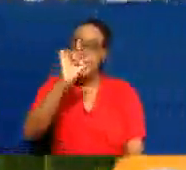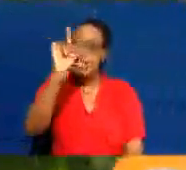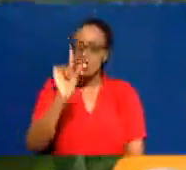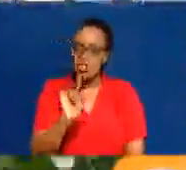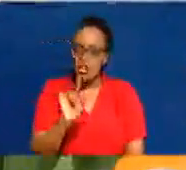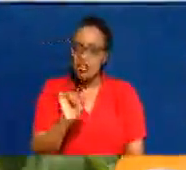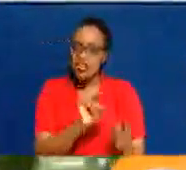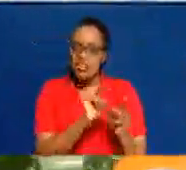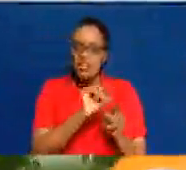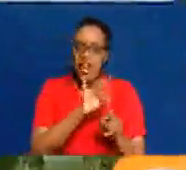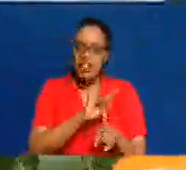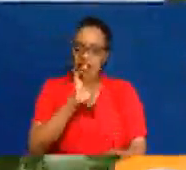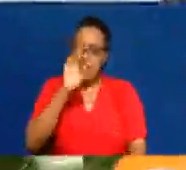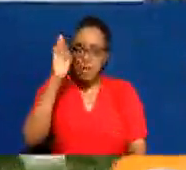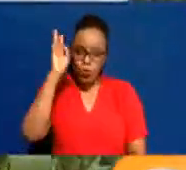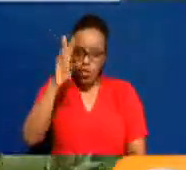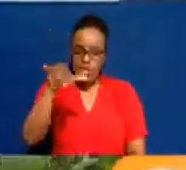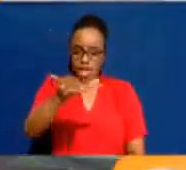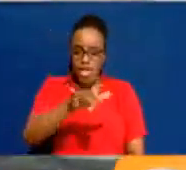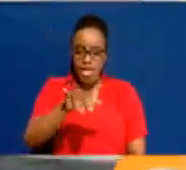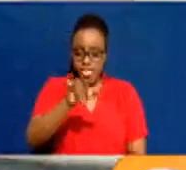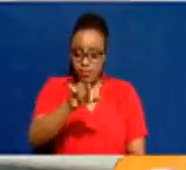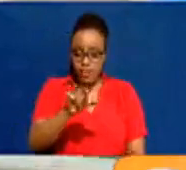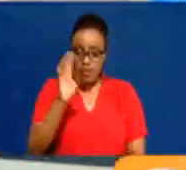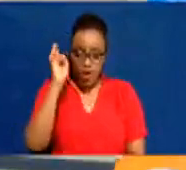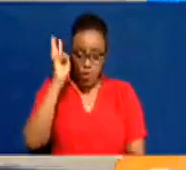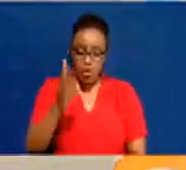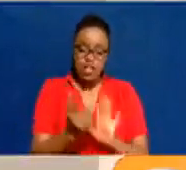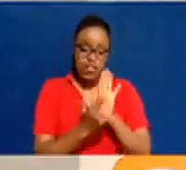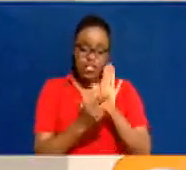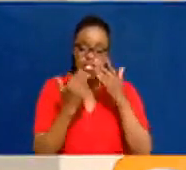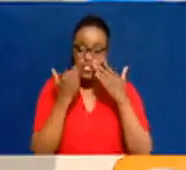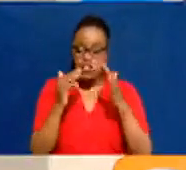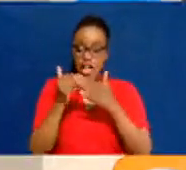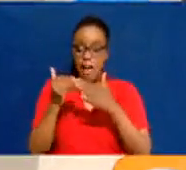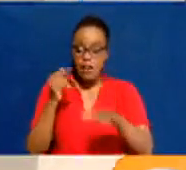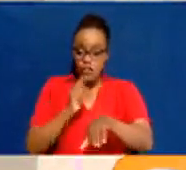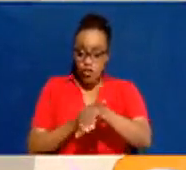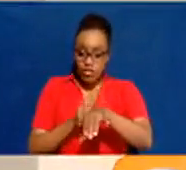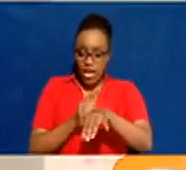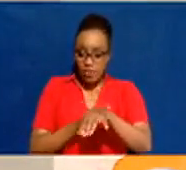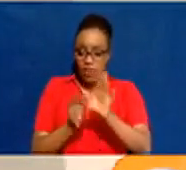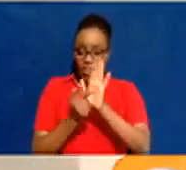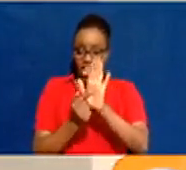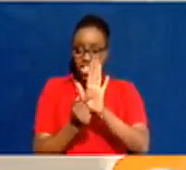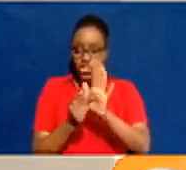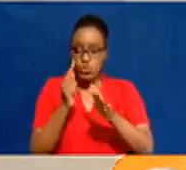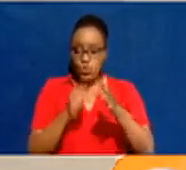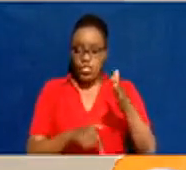average rains will affect farmers in these regions. What we had issued earlier in the season indicated that